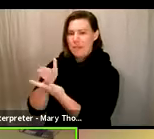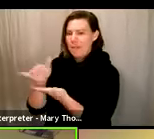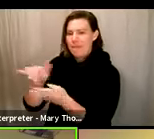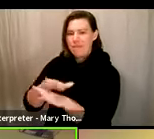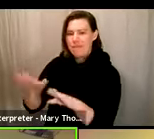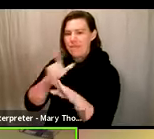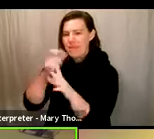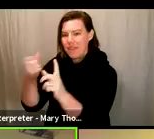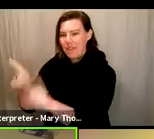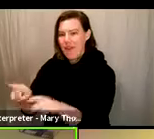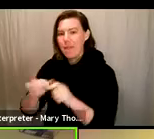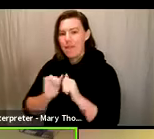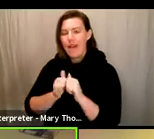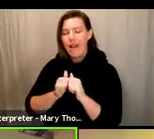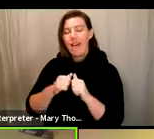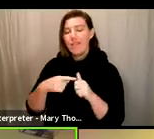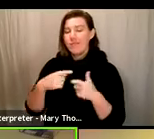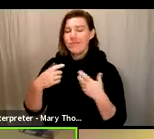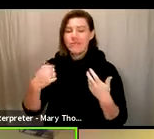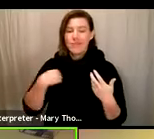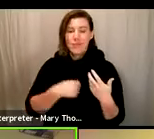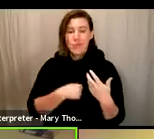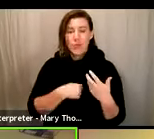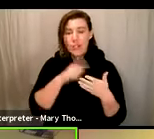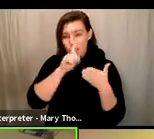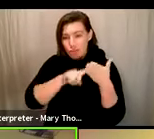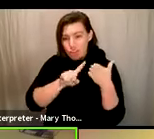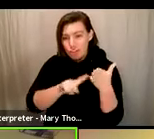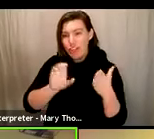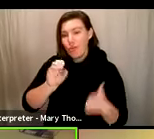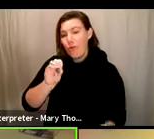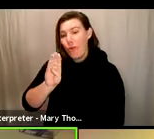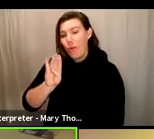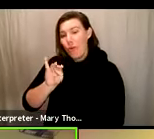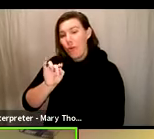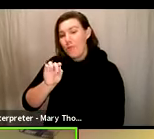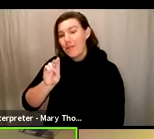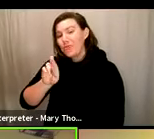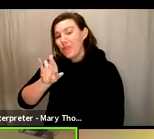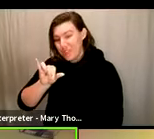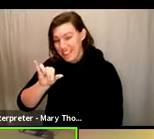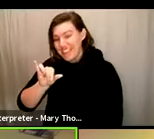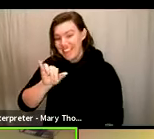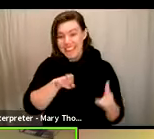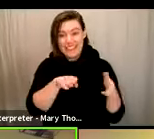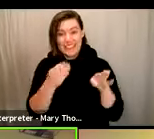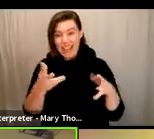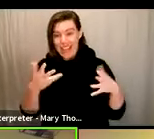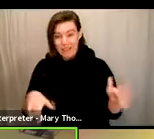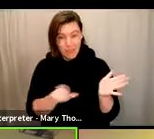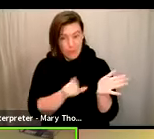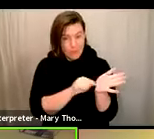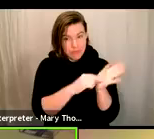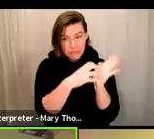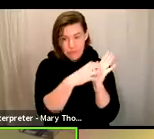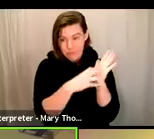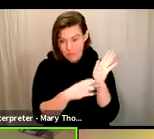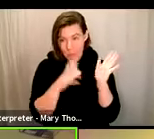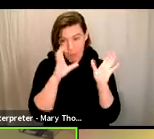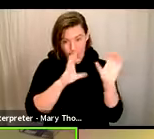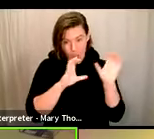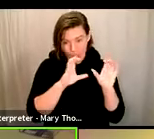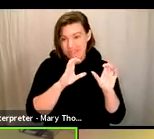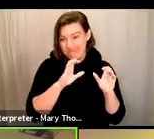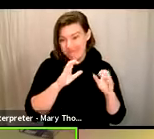We do regular checking of our local obituaries. And we also verify 100%